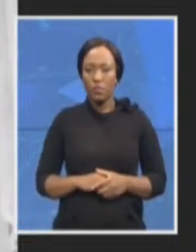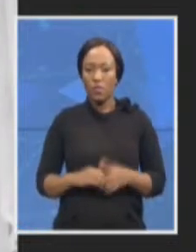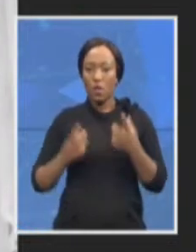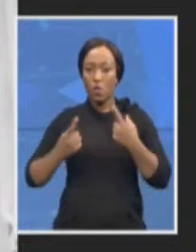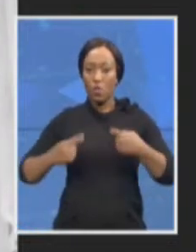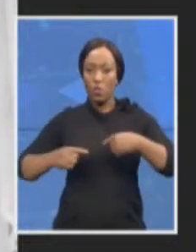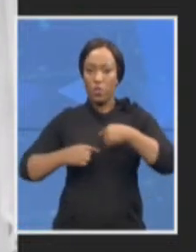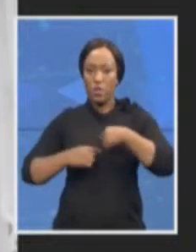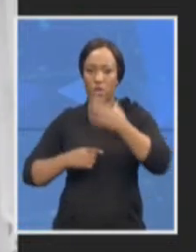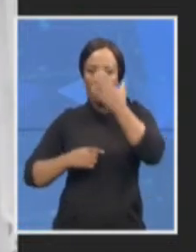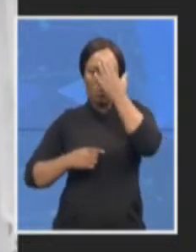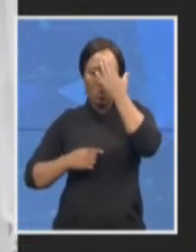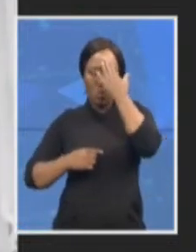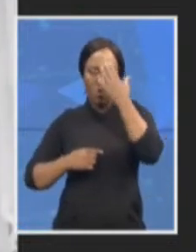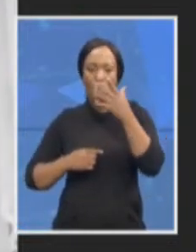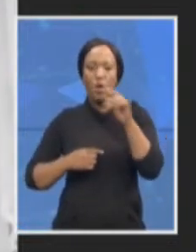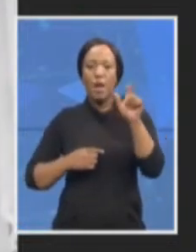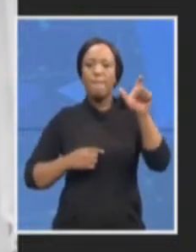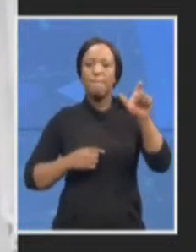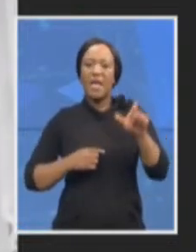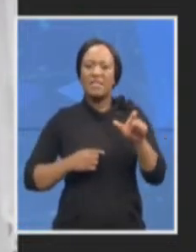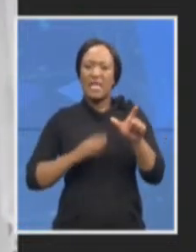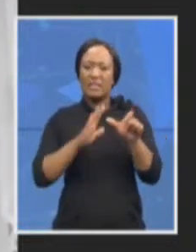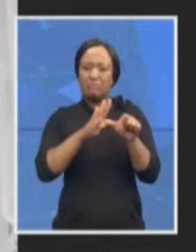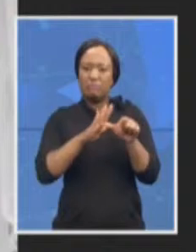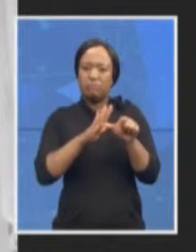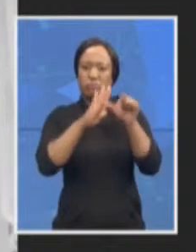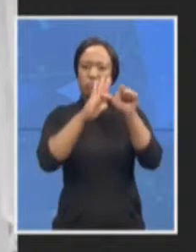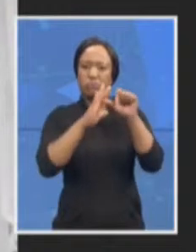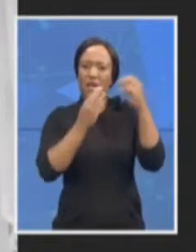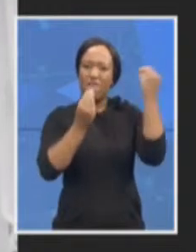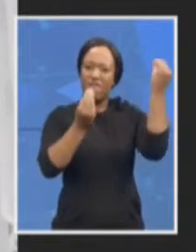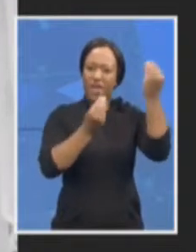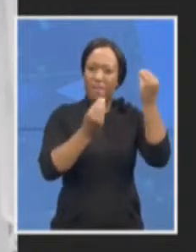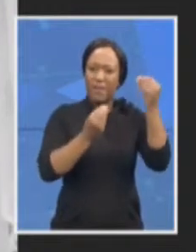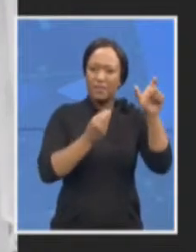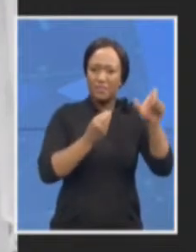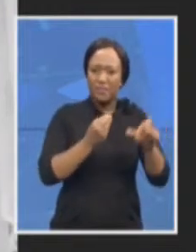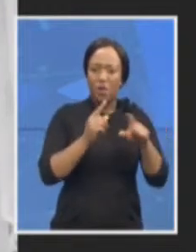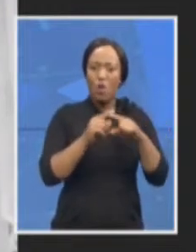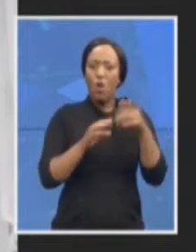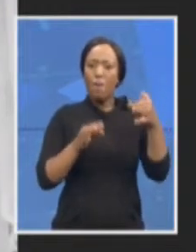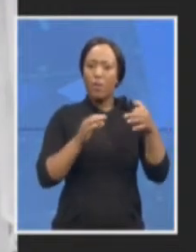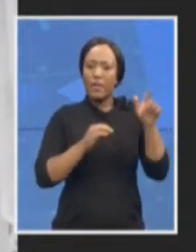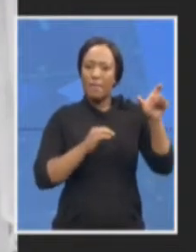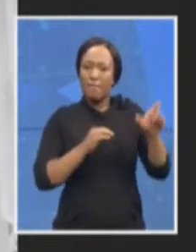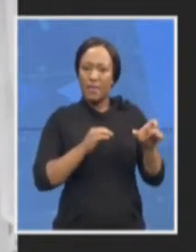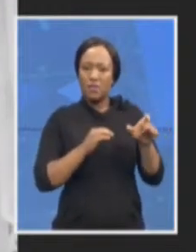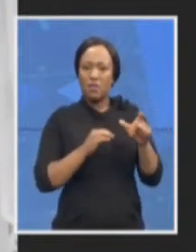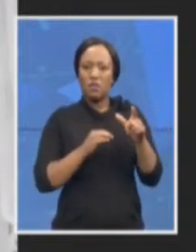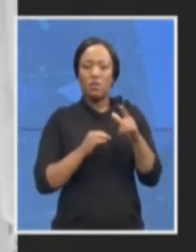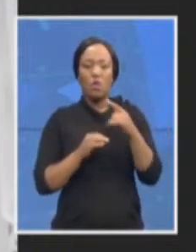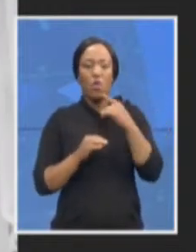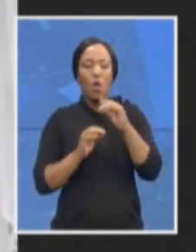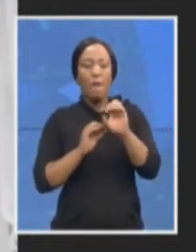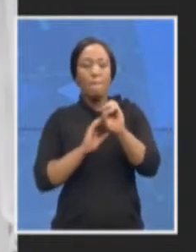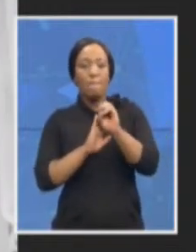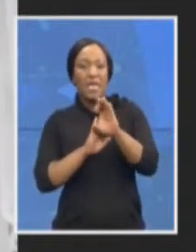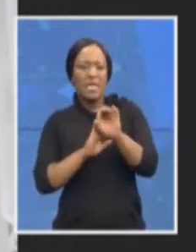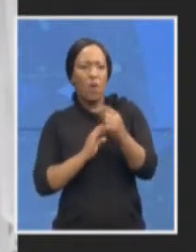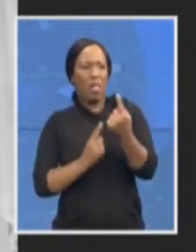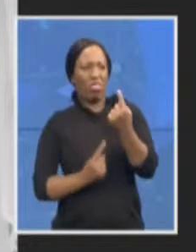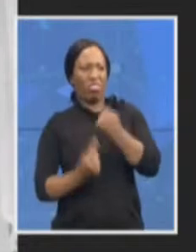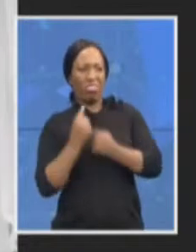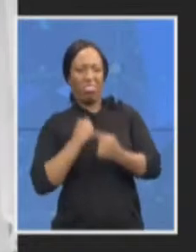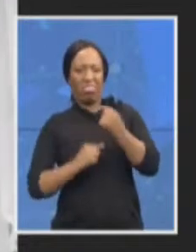or politically exposed persons that we will receive attacks from all quarters this is a distraction mechanism to